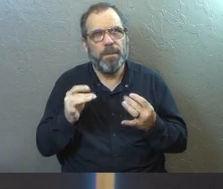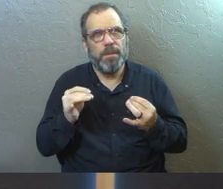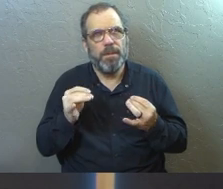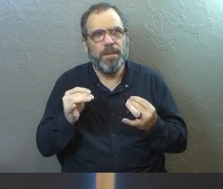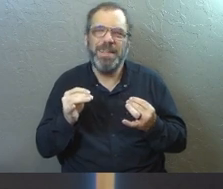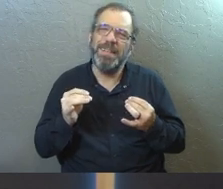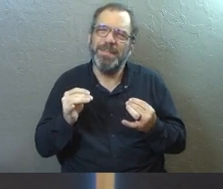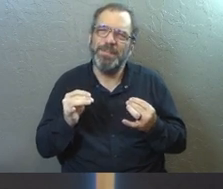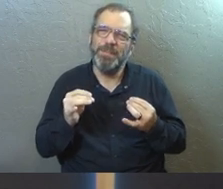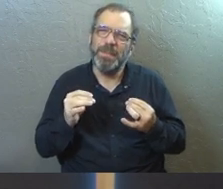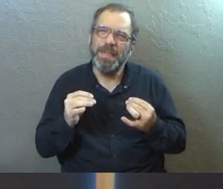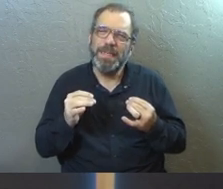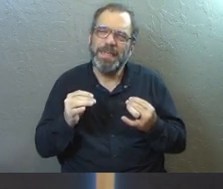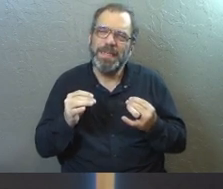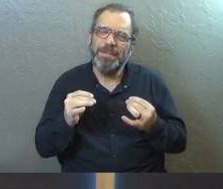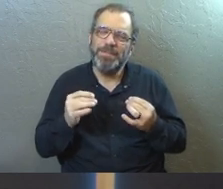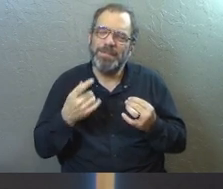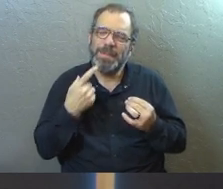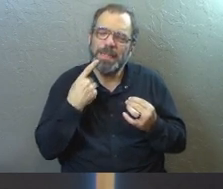I'll just say this.